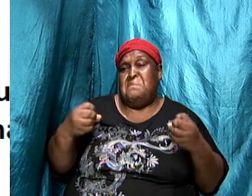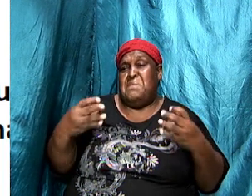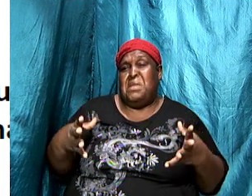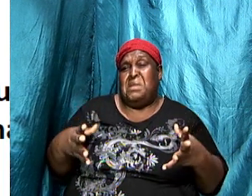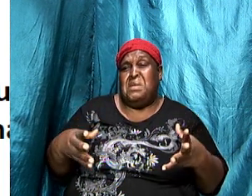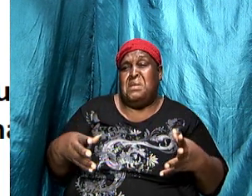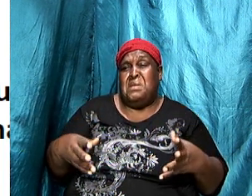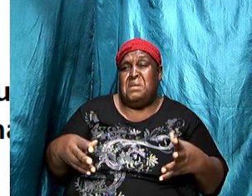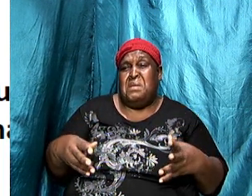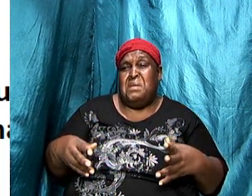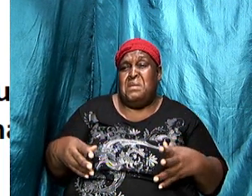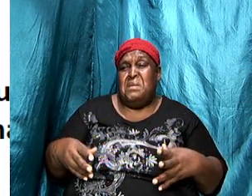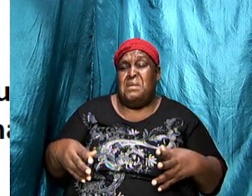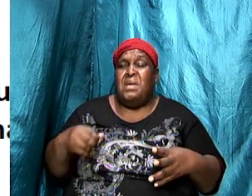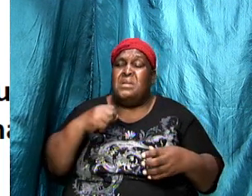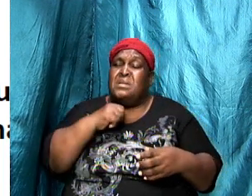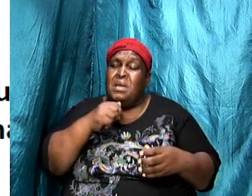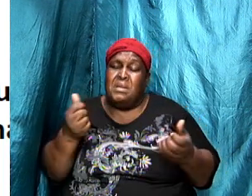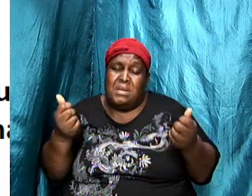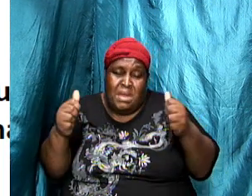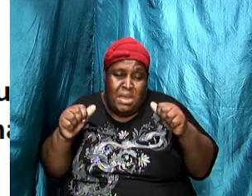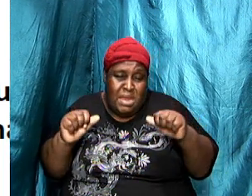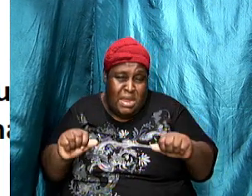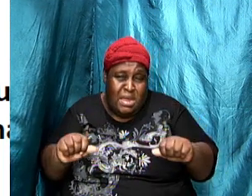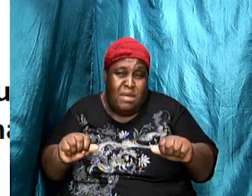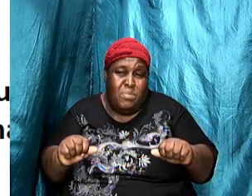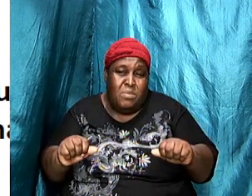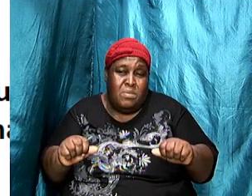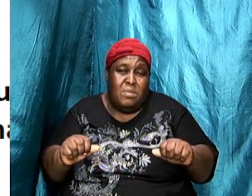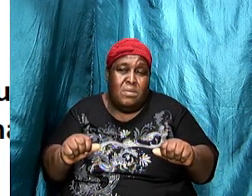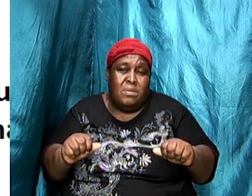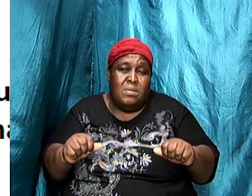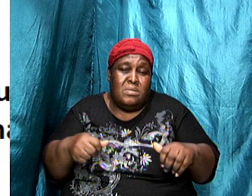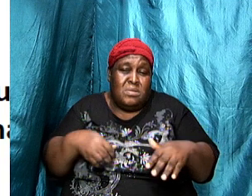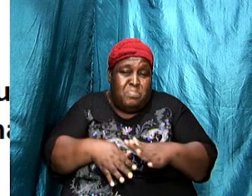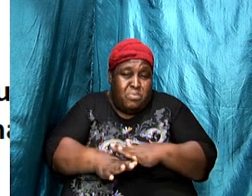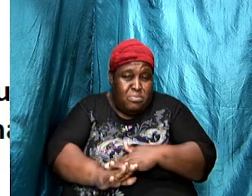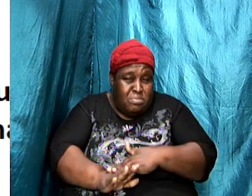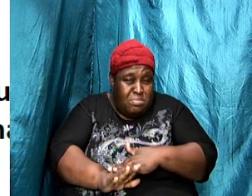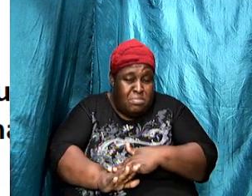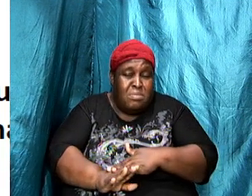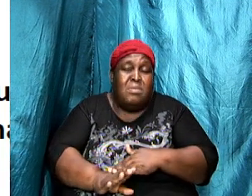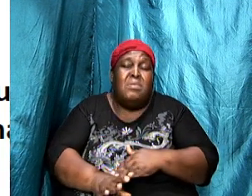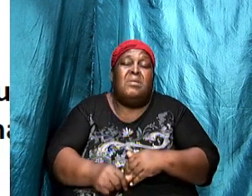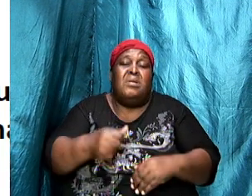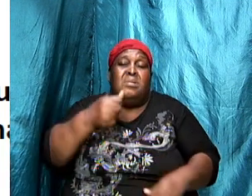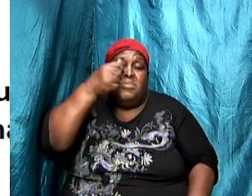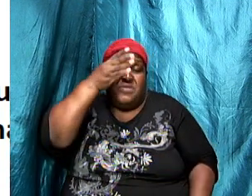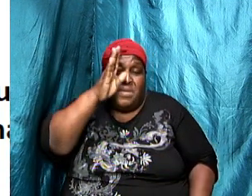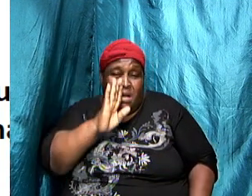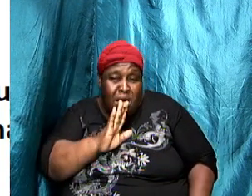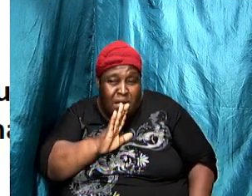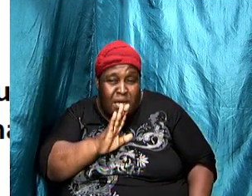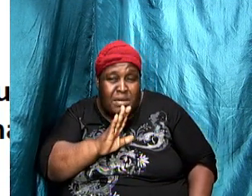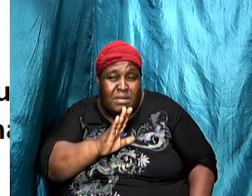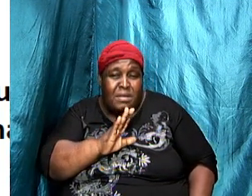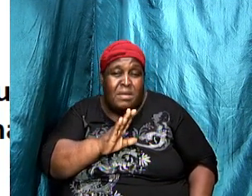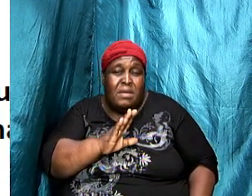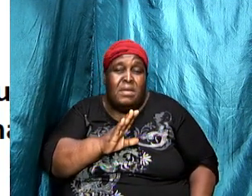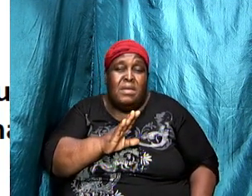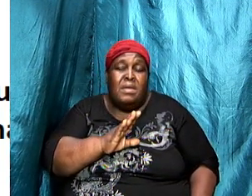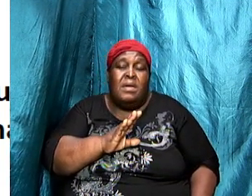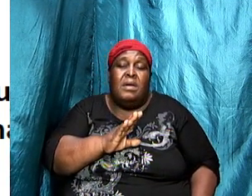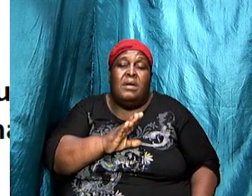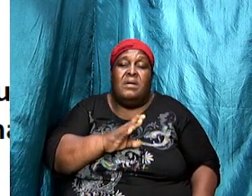were engaged and were unable to produce offspring but the goddess of fertility so everybody had their little